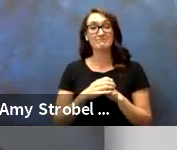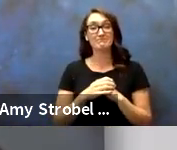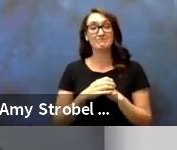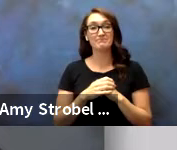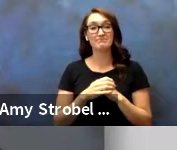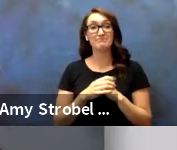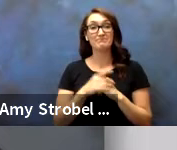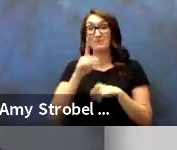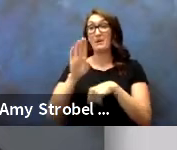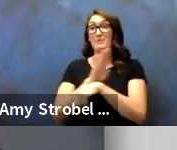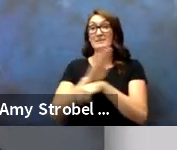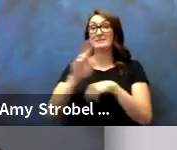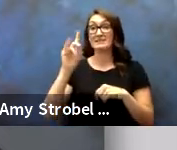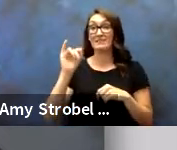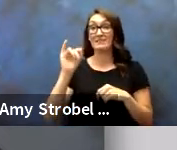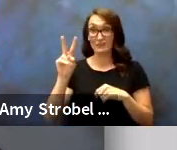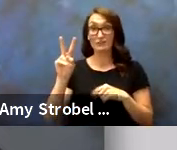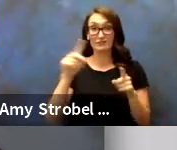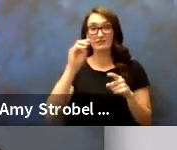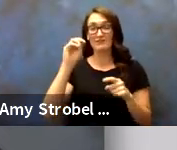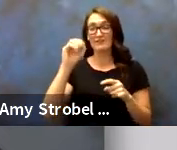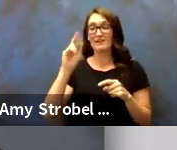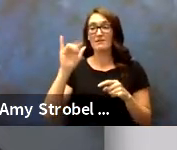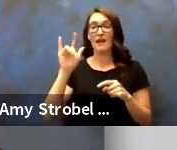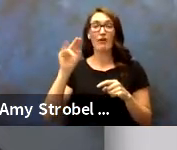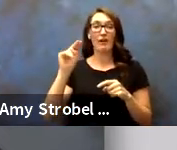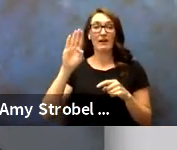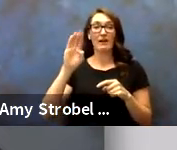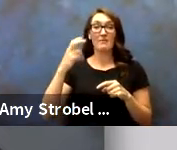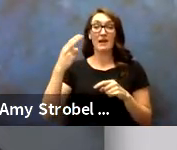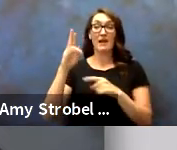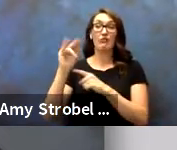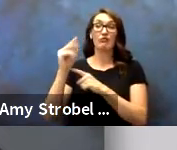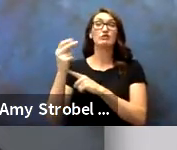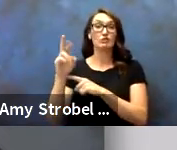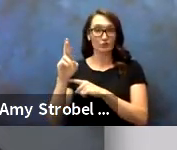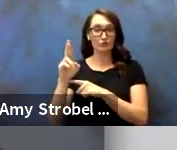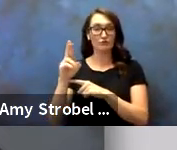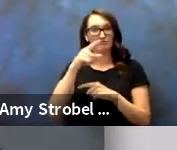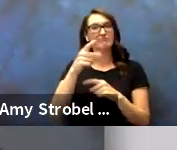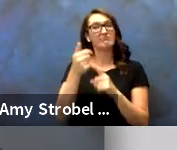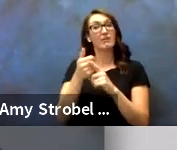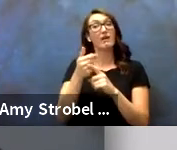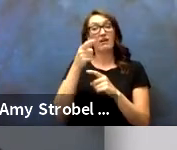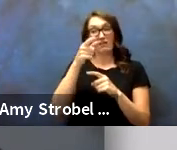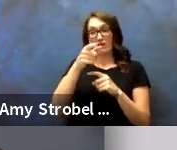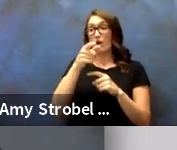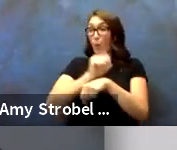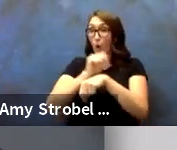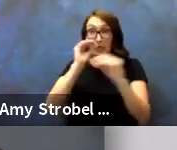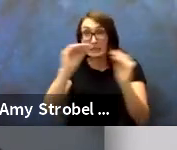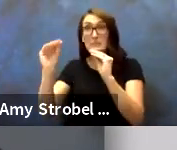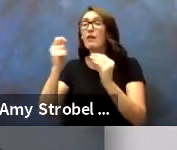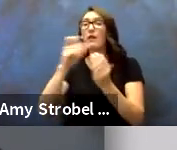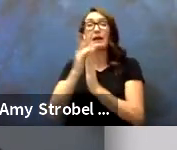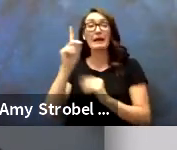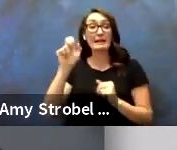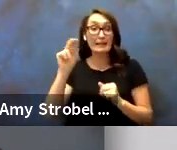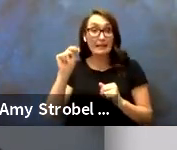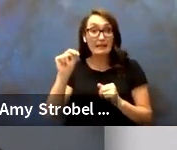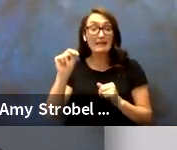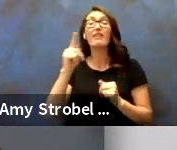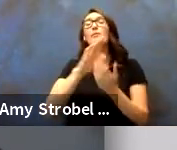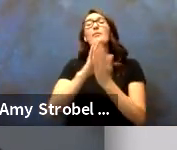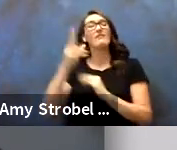From the Business Division, Marilyn Berringer, was also the Division Dean for a long time and the Vice President at